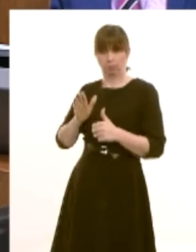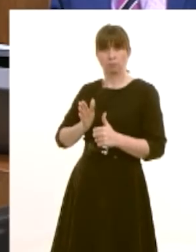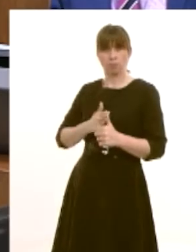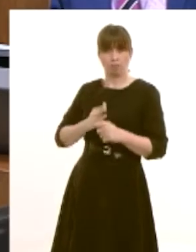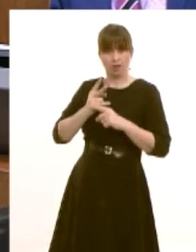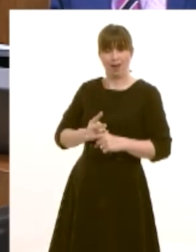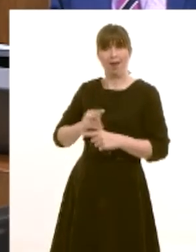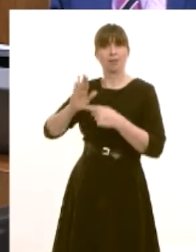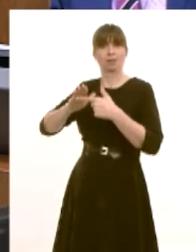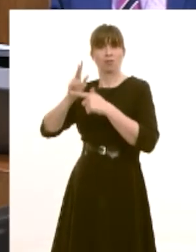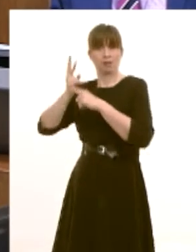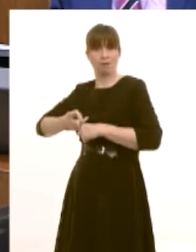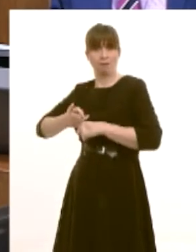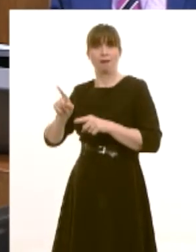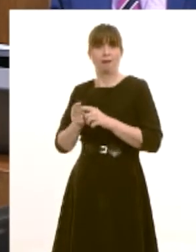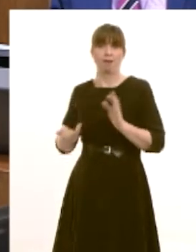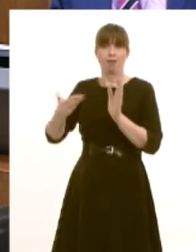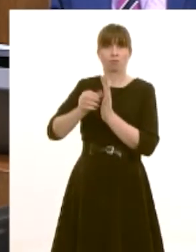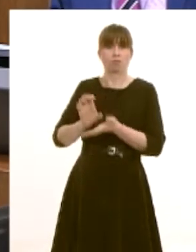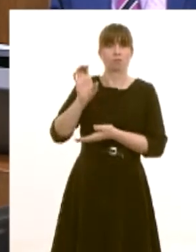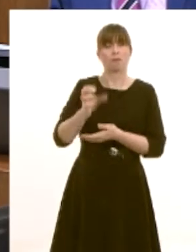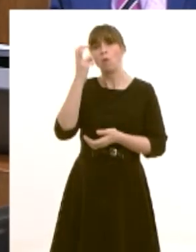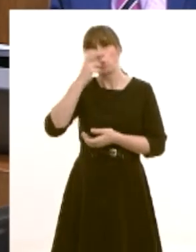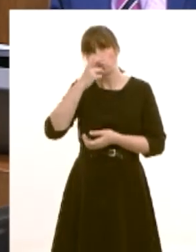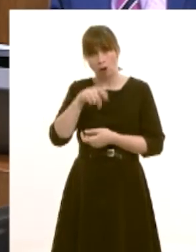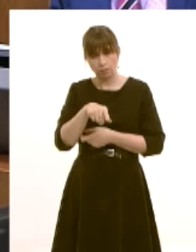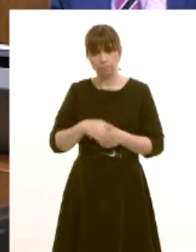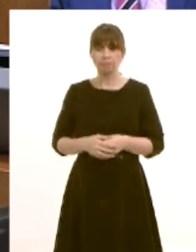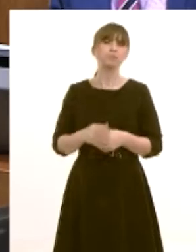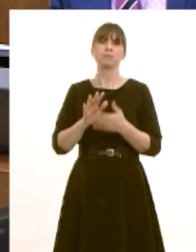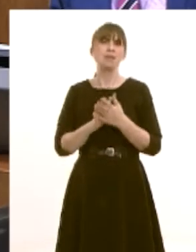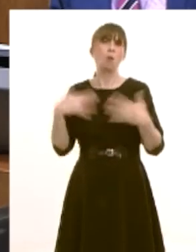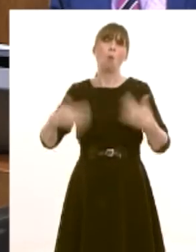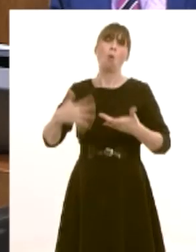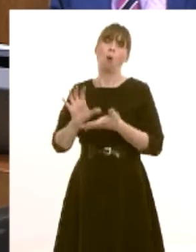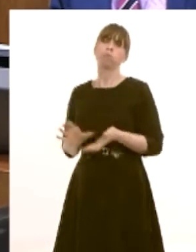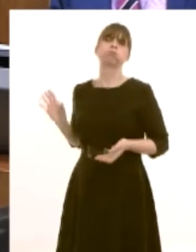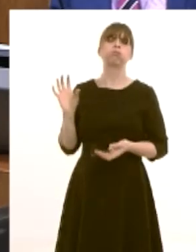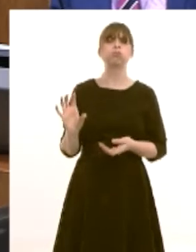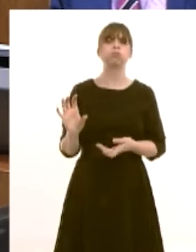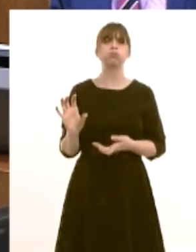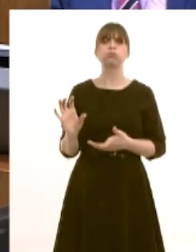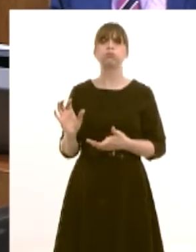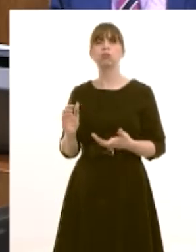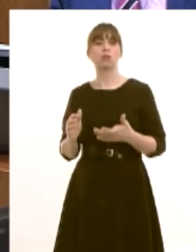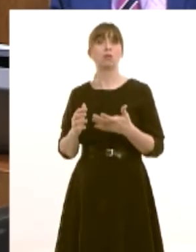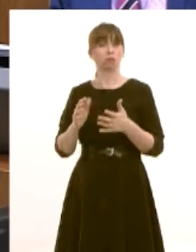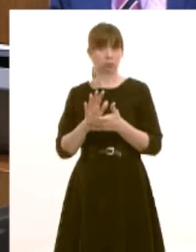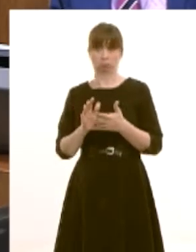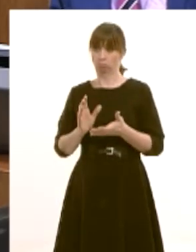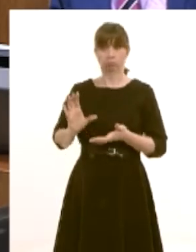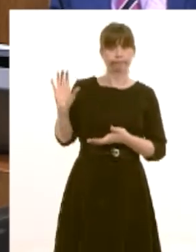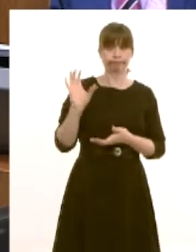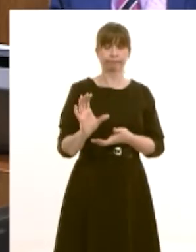30 million pounds of additional funding for older people. That is a substantial injection of resources and we would of course expect the service